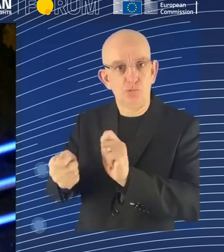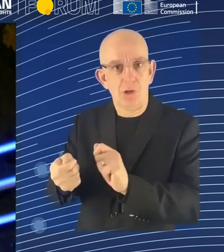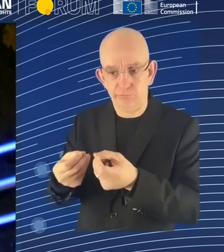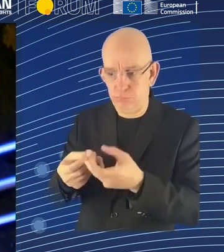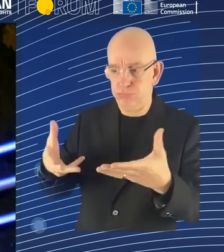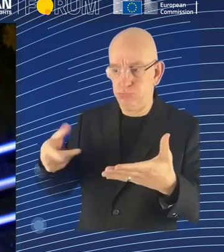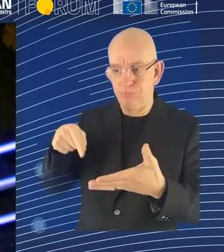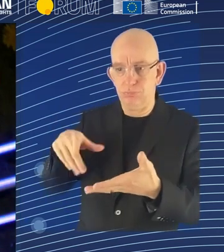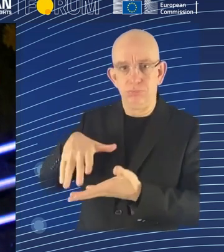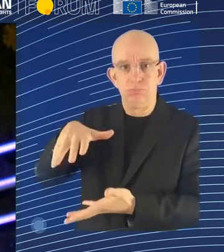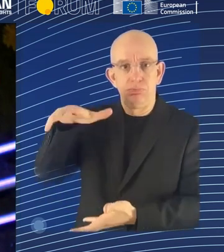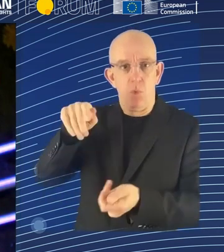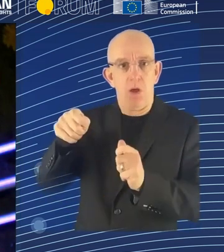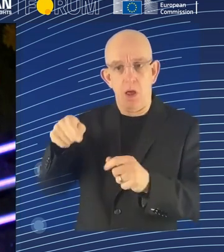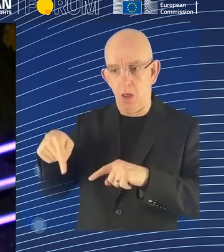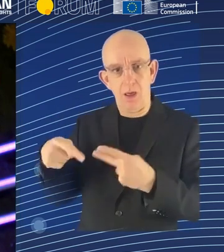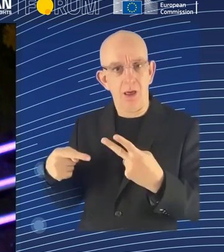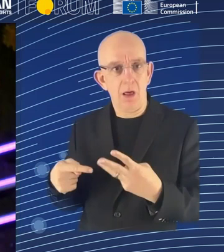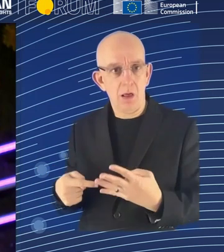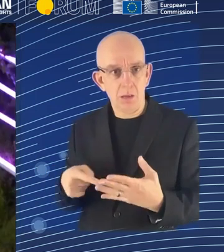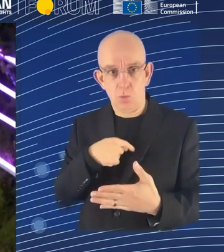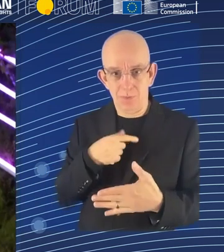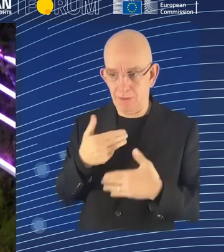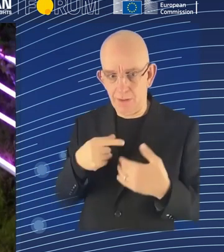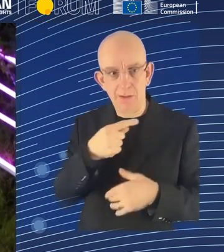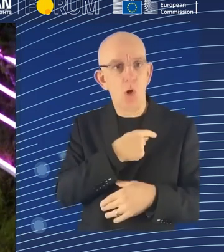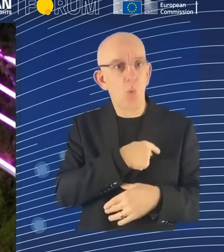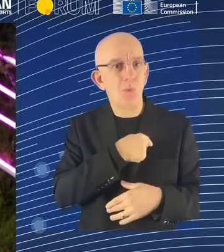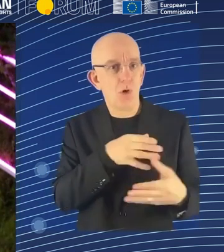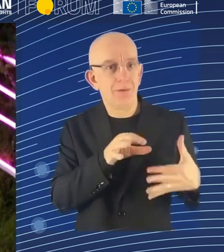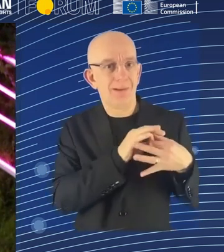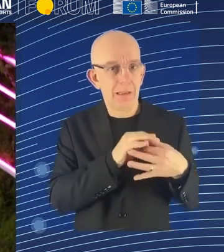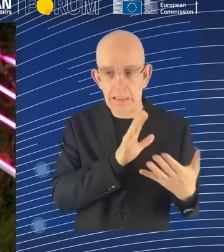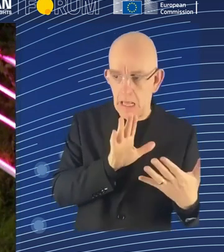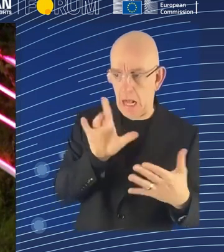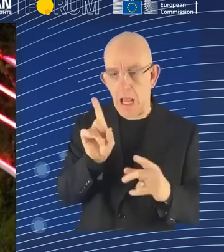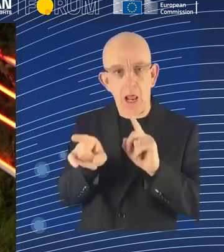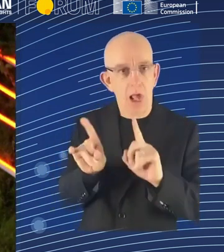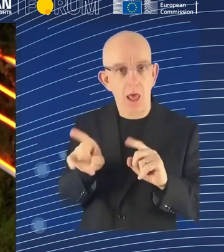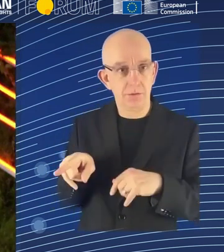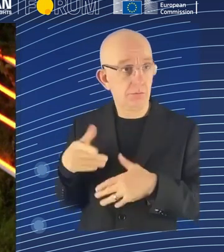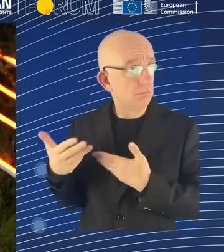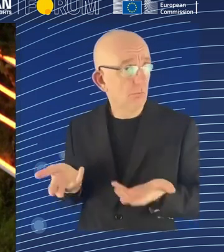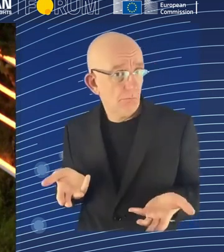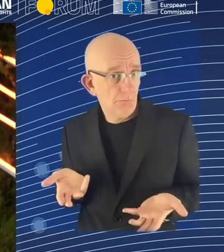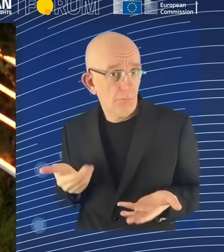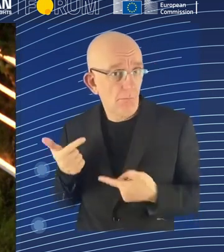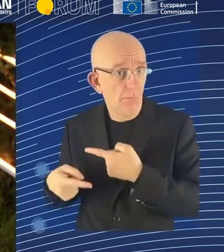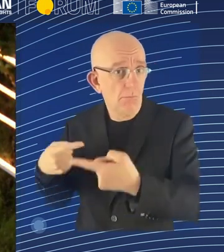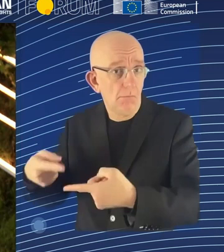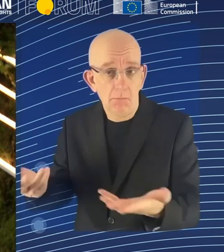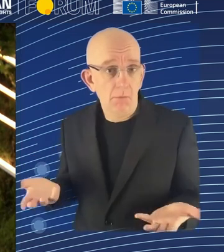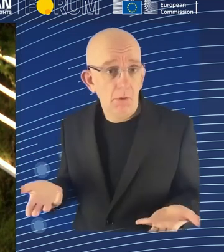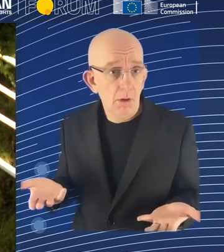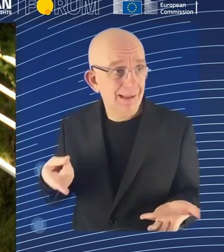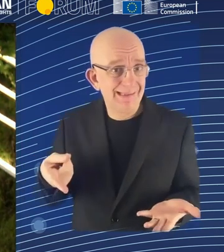agenda there that we still have to tackle. Great. Thanks a lot, Martin. Okay. So Maria, can you